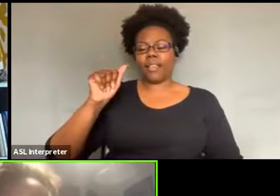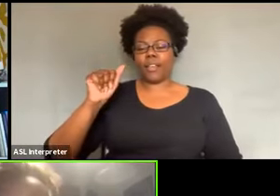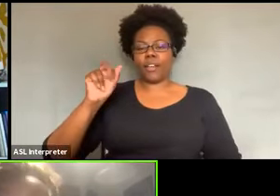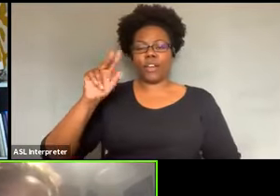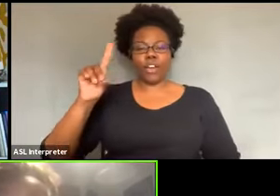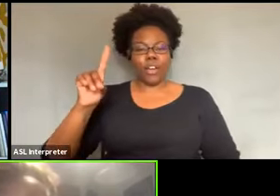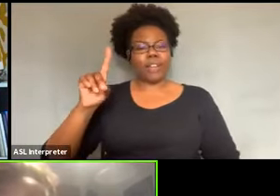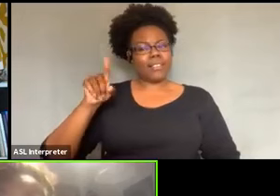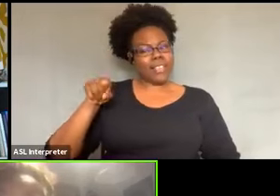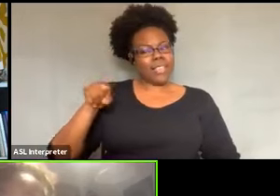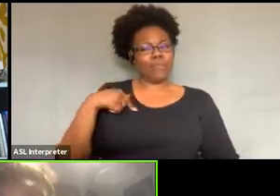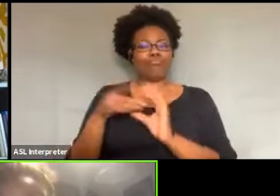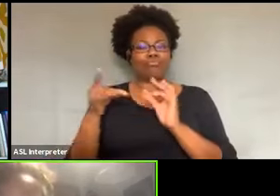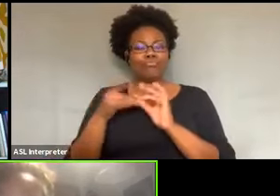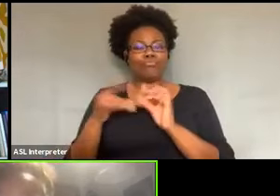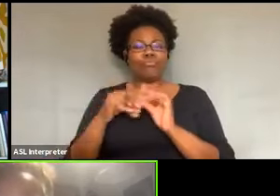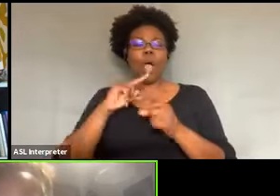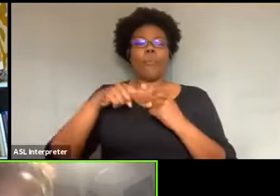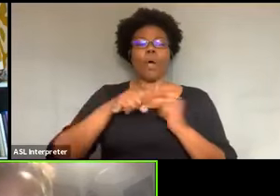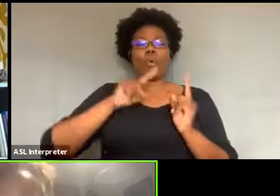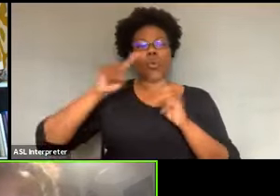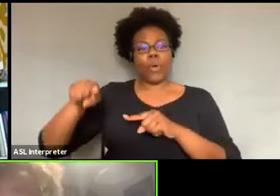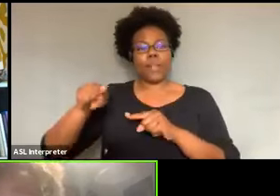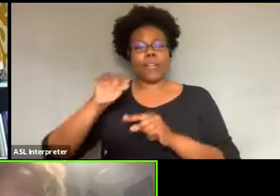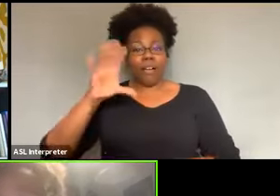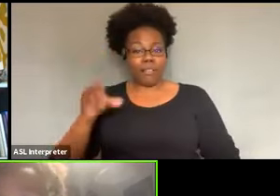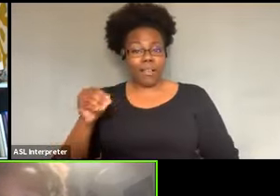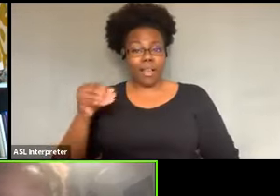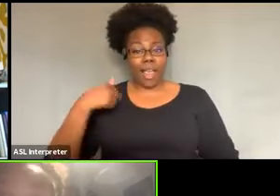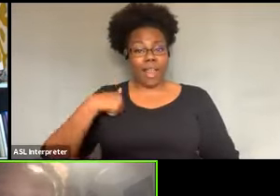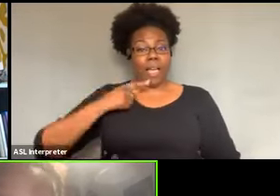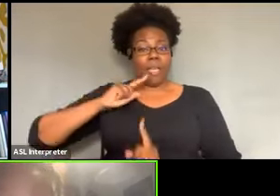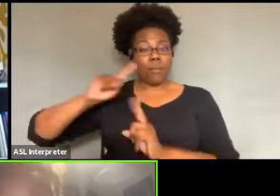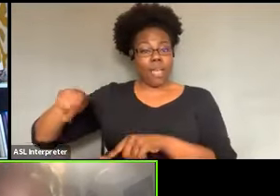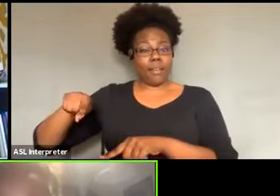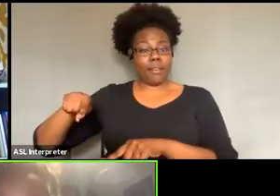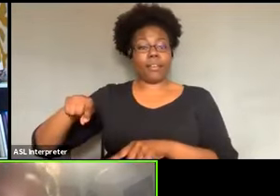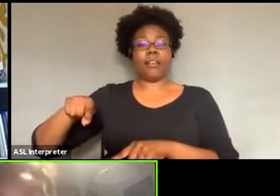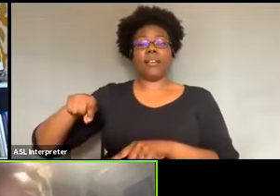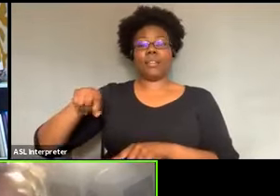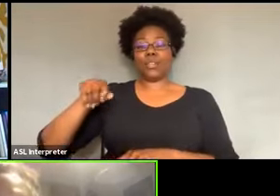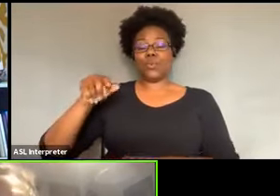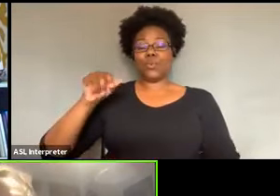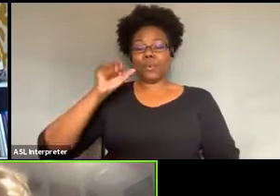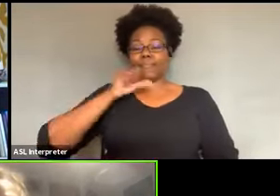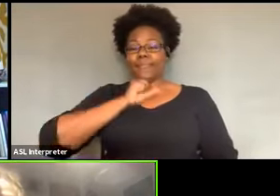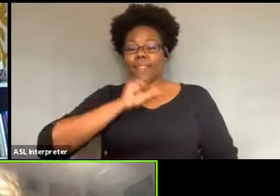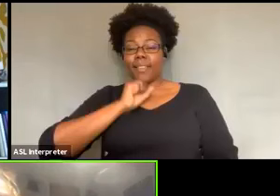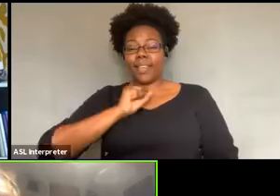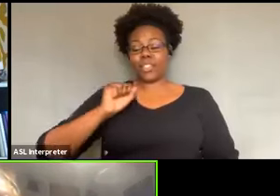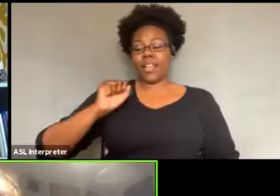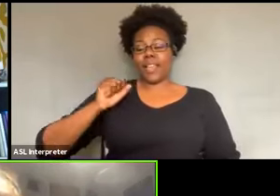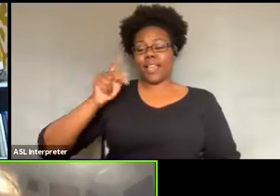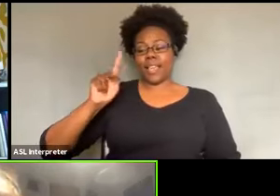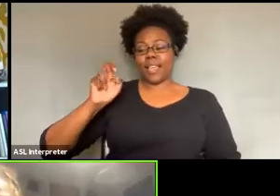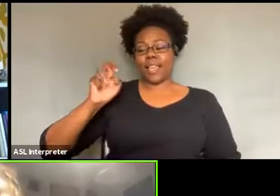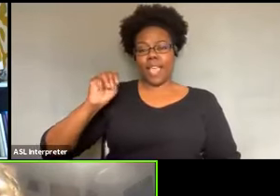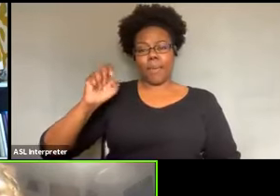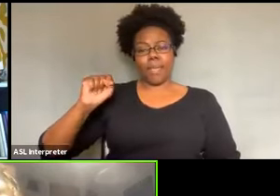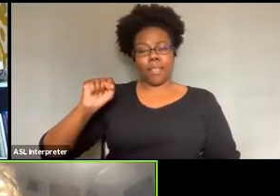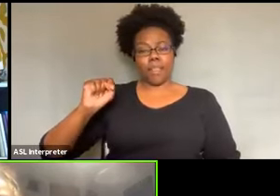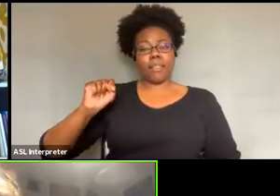I went, we went to ancient Kemet, which people know, uh, as Egypt, but it's, it's a lot of healing